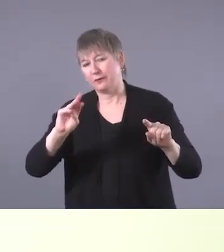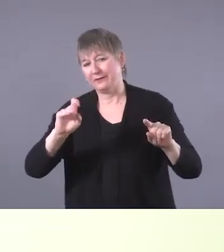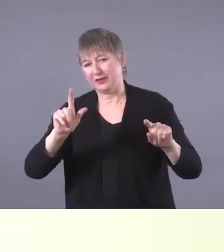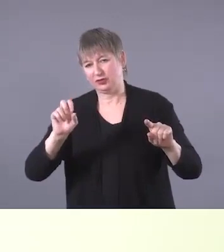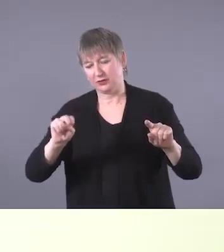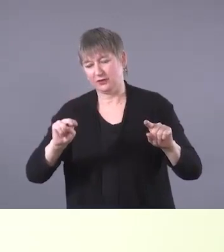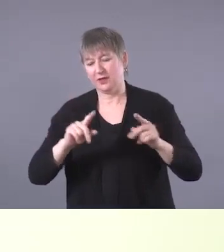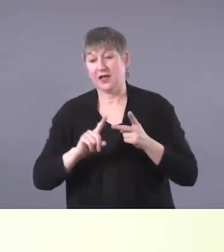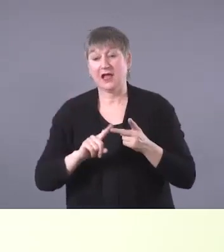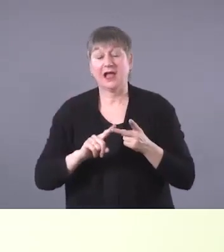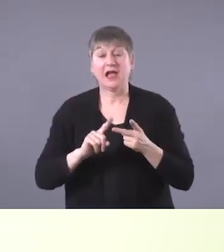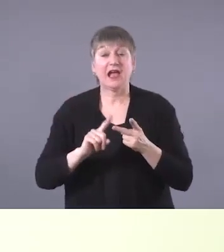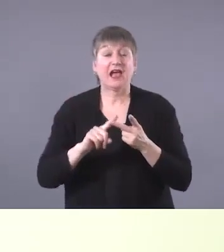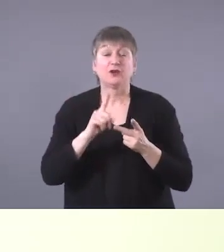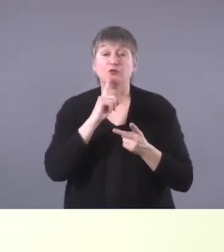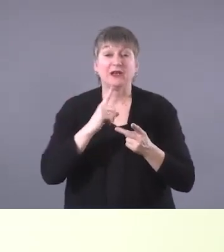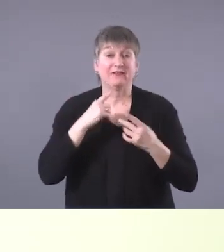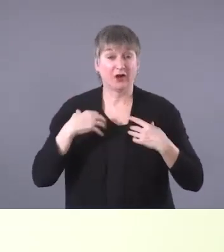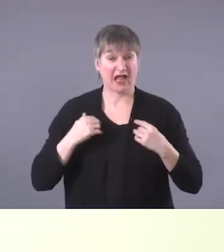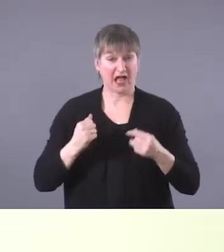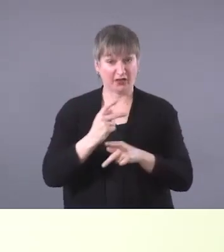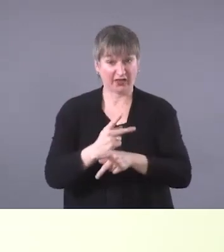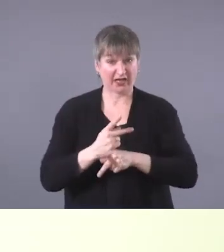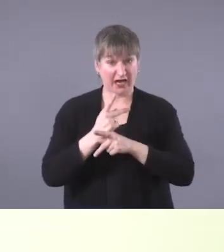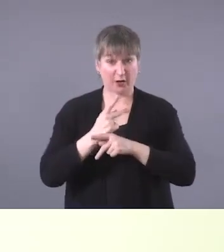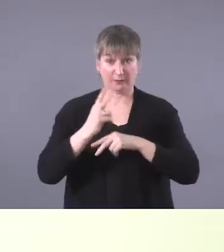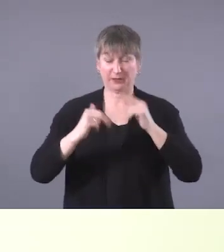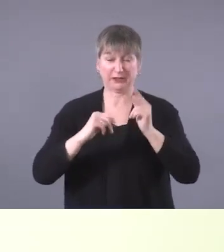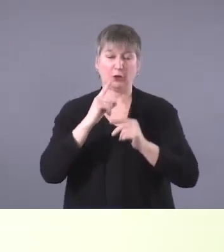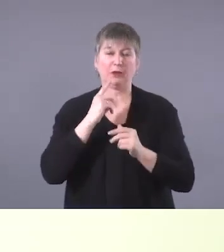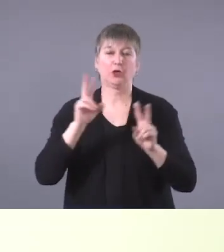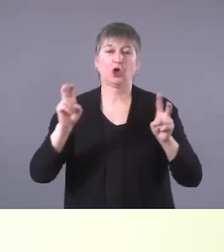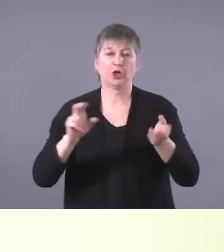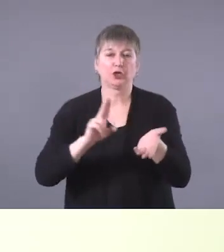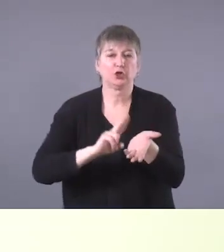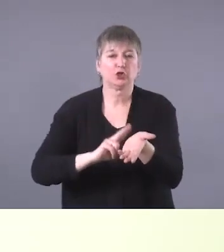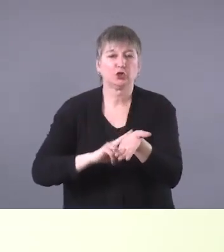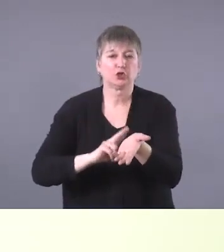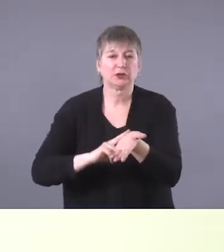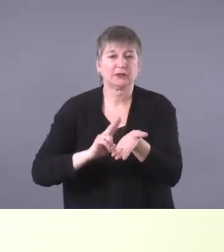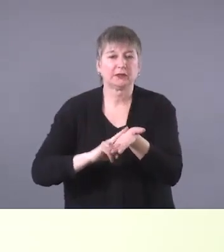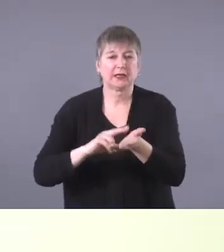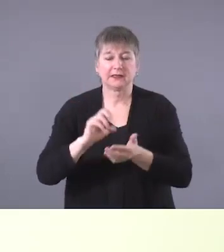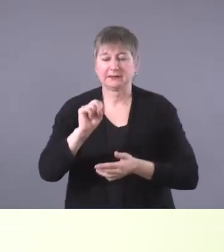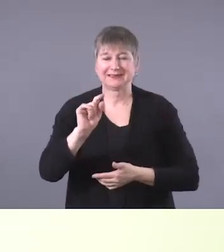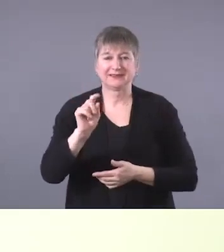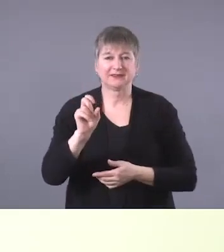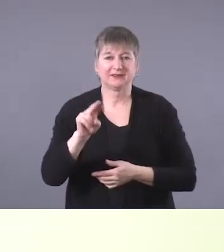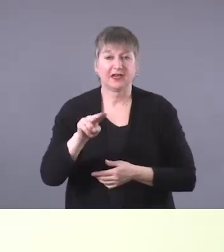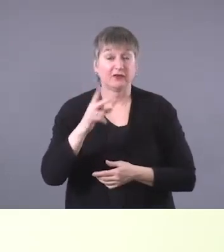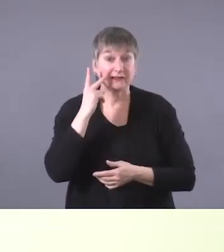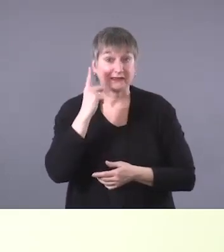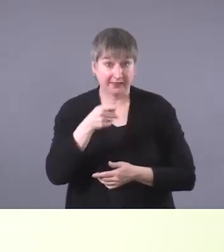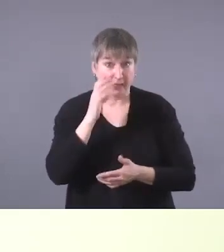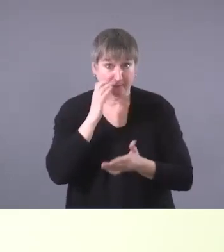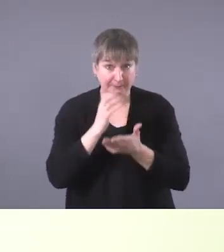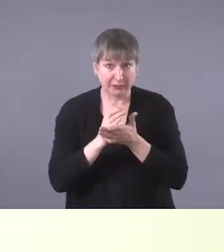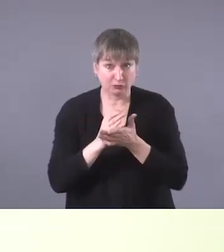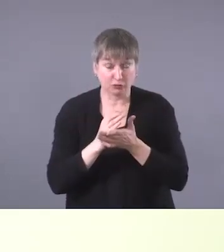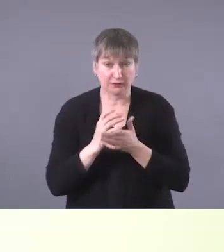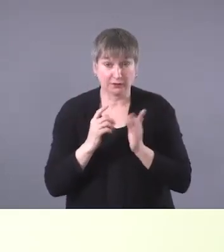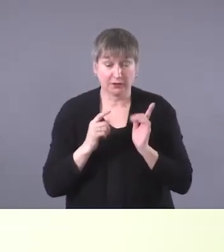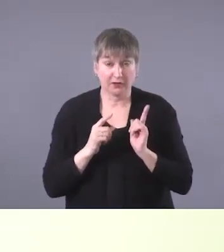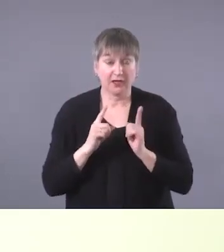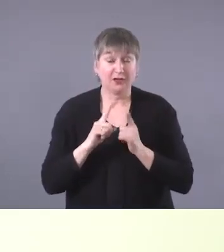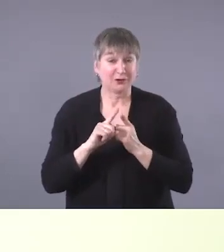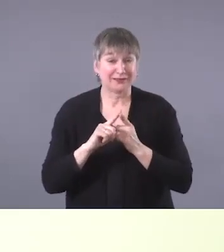station. So if you kind of look at the pictures that are located on the slide, you can see that ice